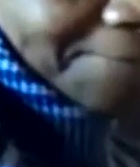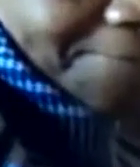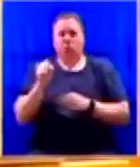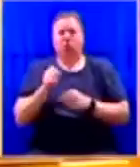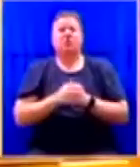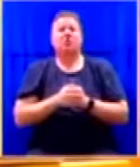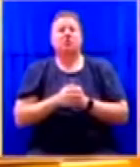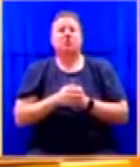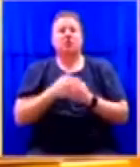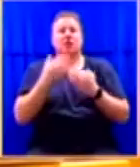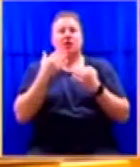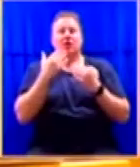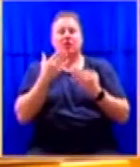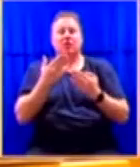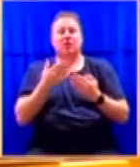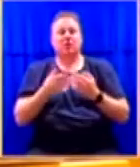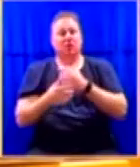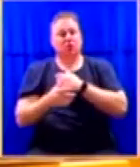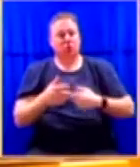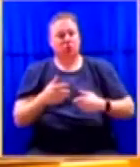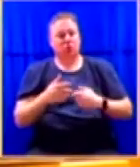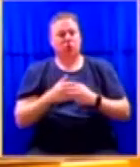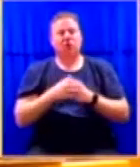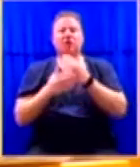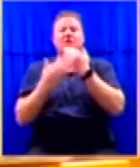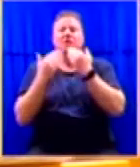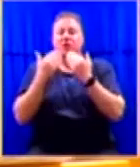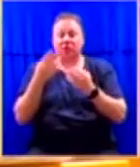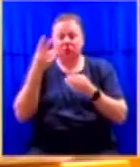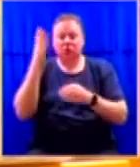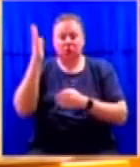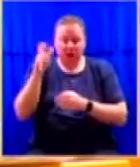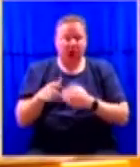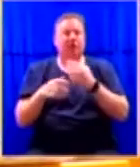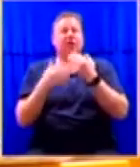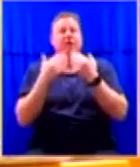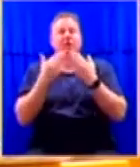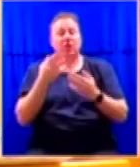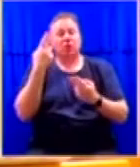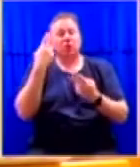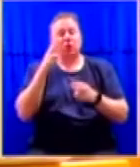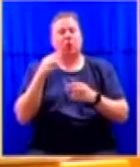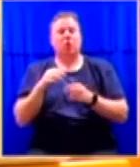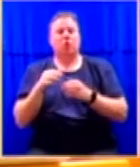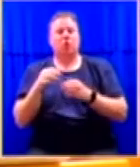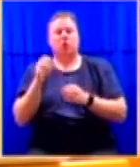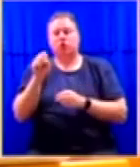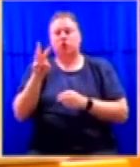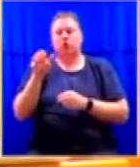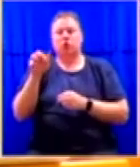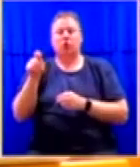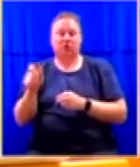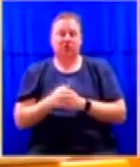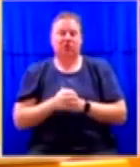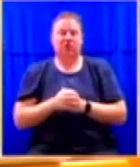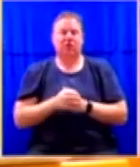Thank you, Honorable Speaker. And thank you, Honorable Swart. When it comes to the letter that has had to be signed